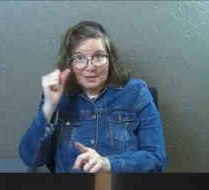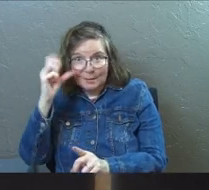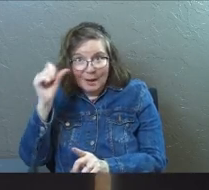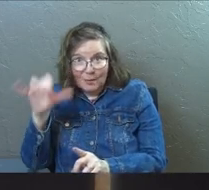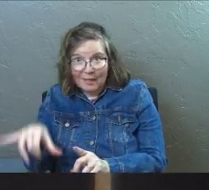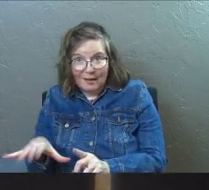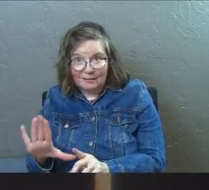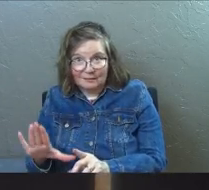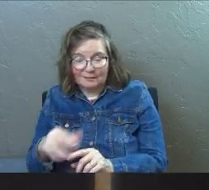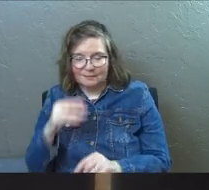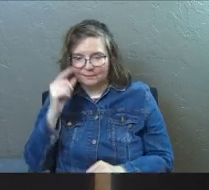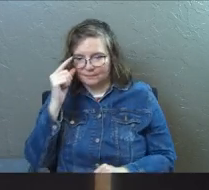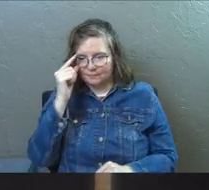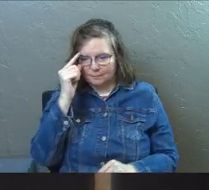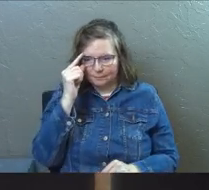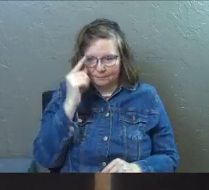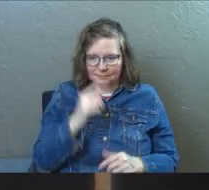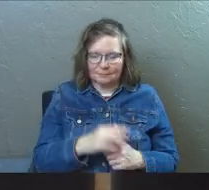that.